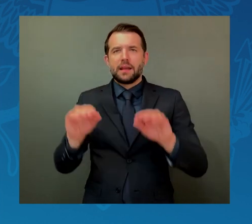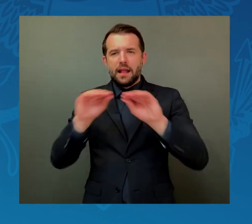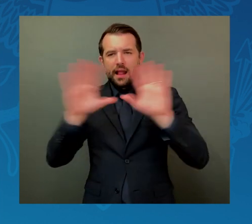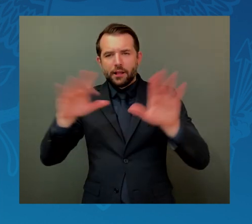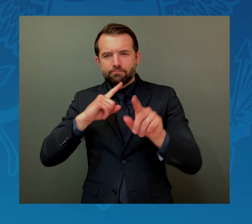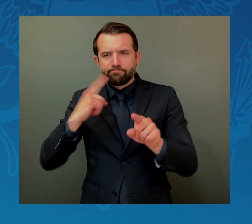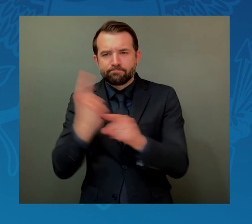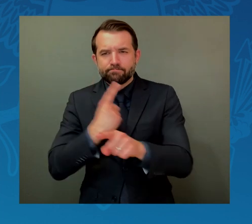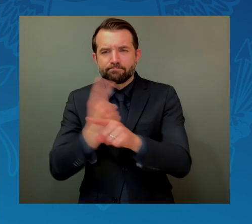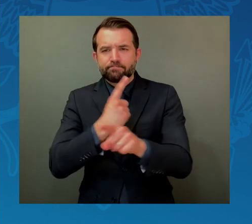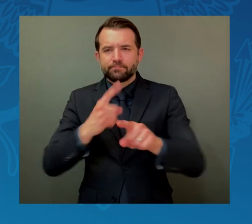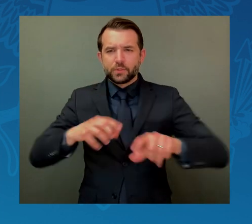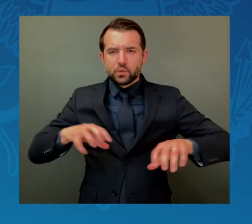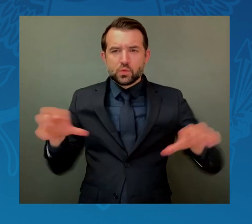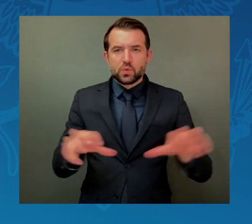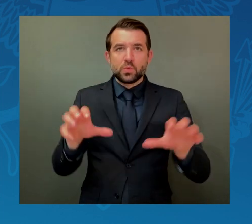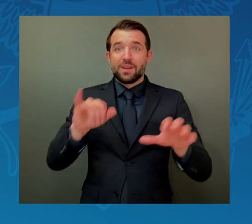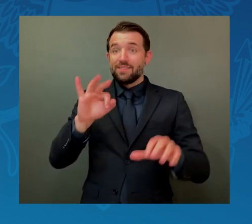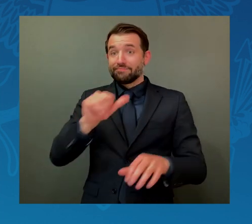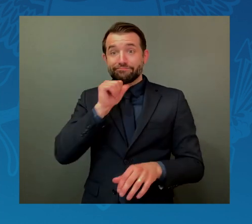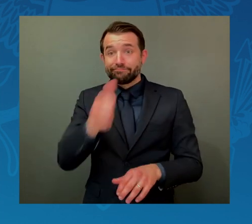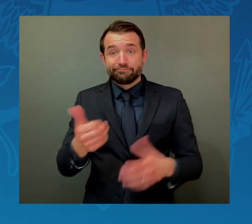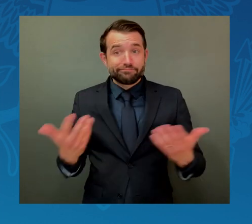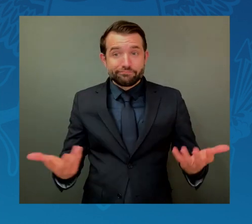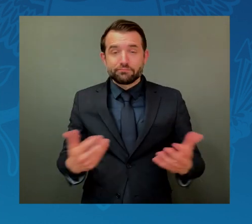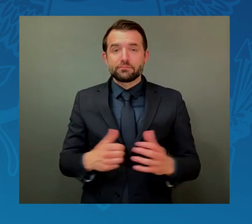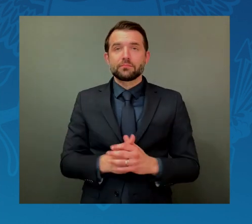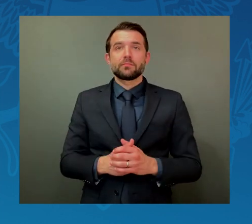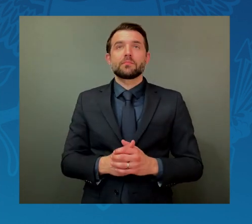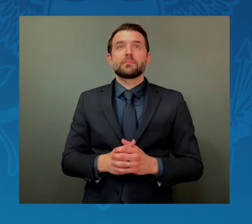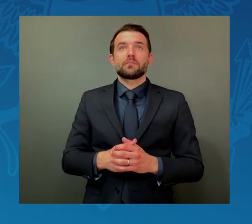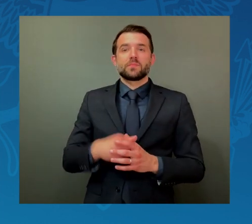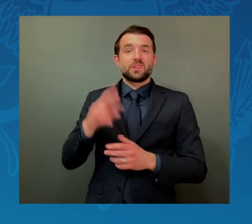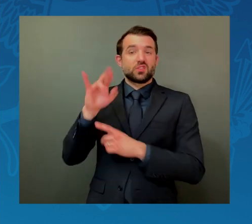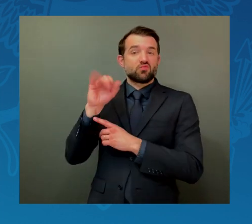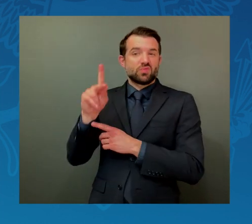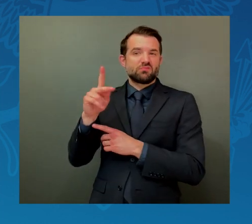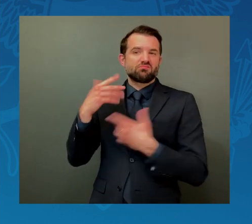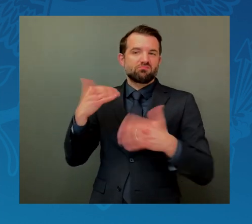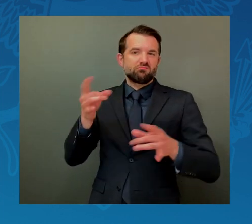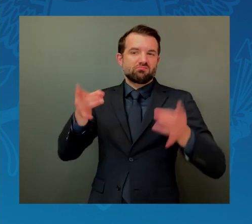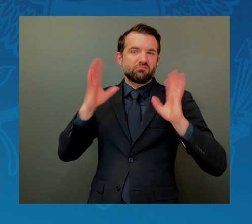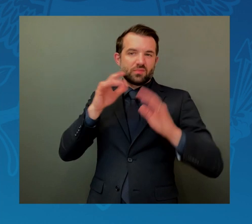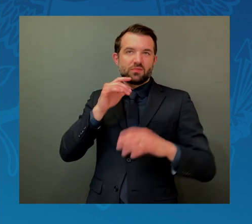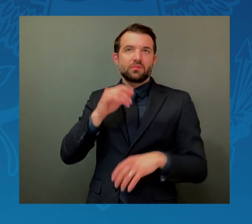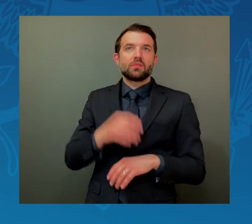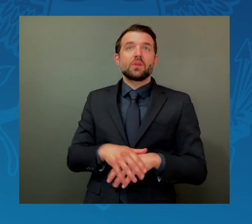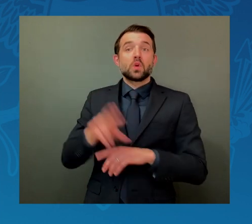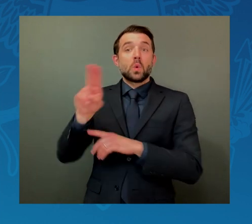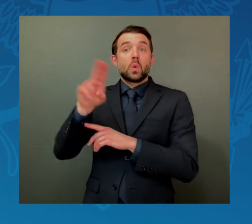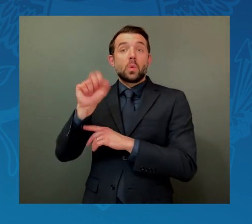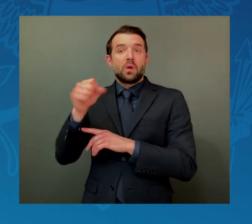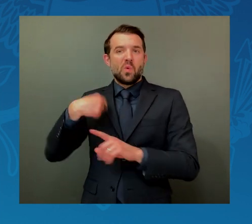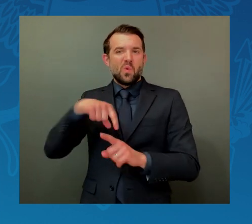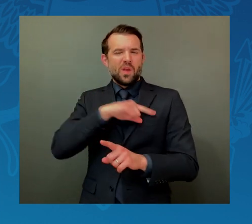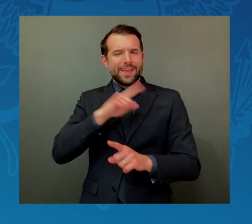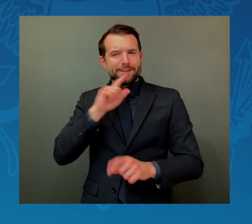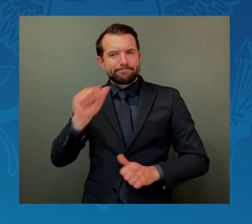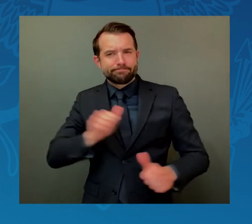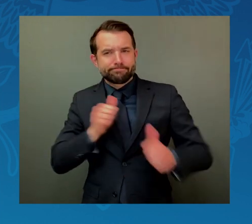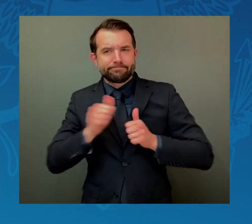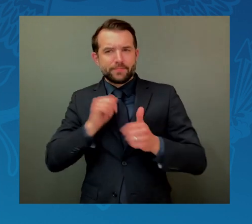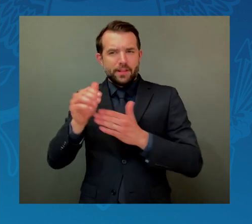The United States will continue to be a leader in order to establish, to advance, and